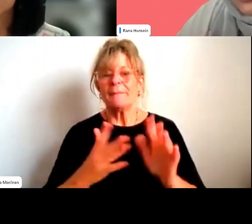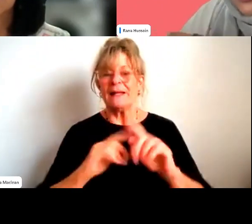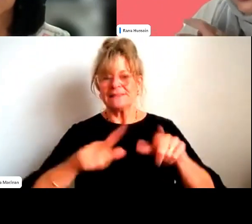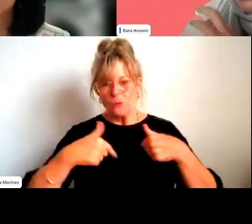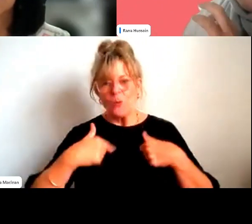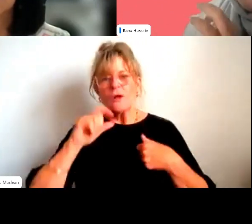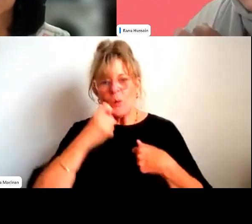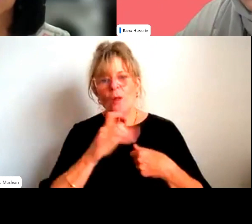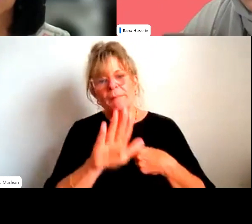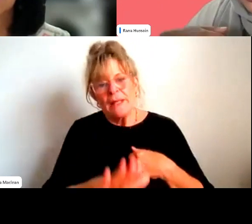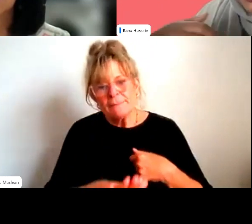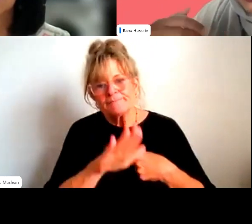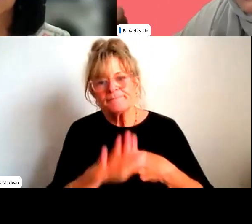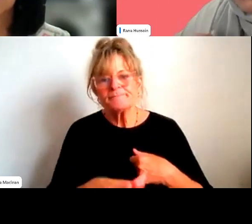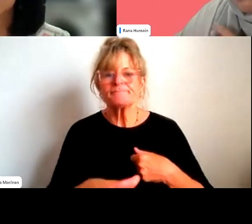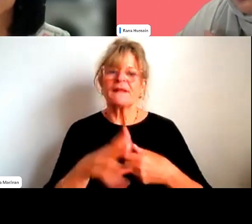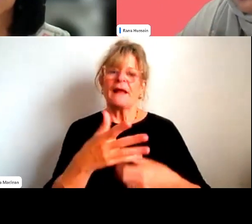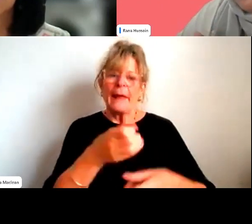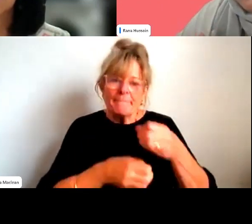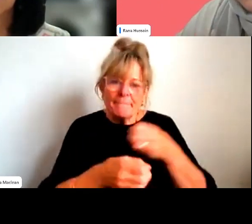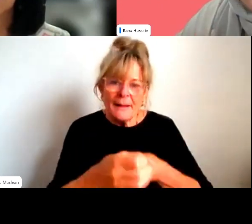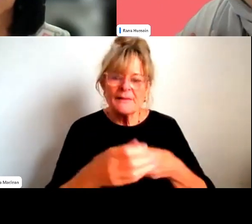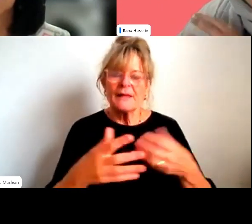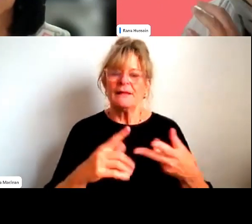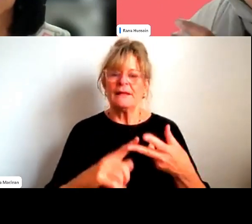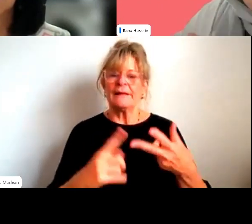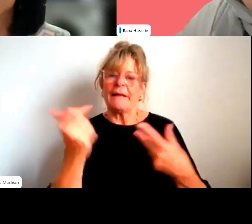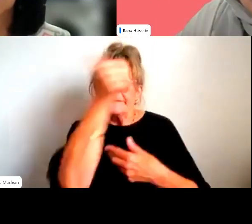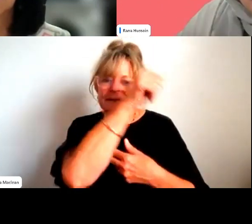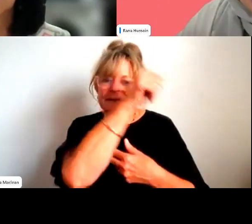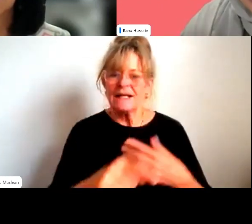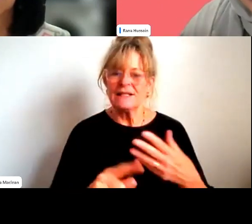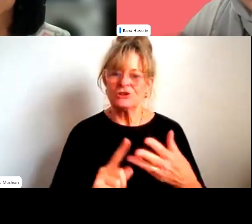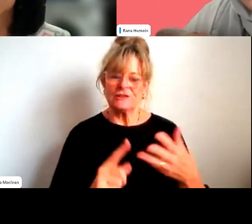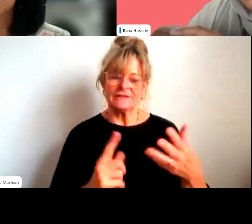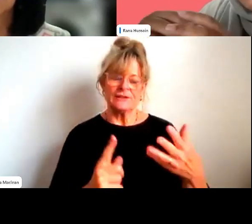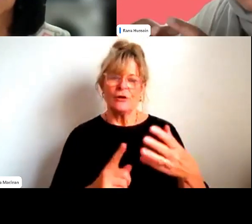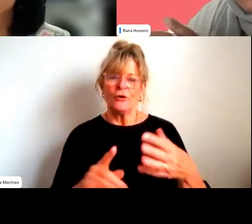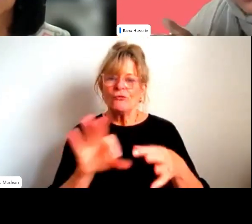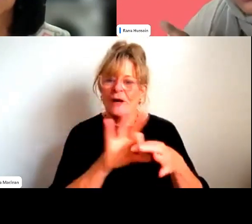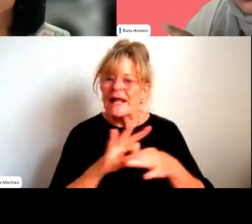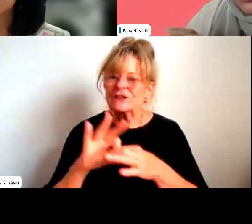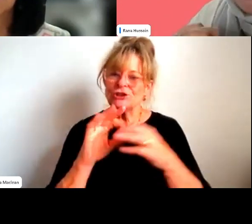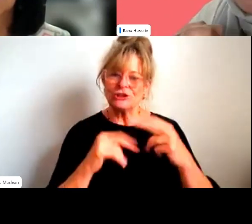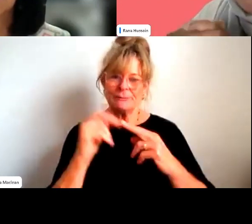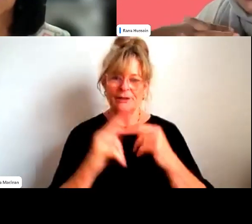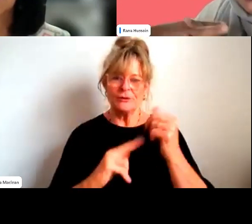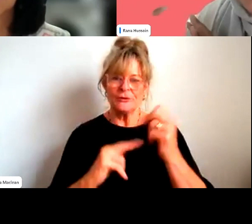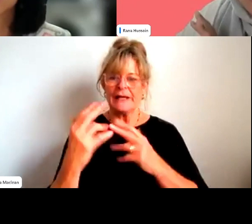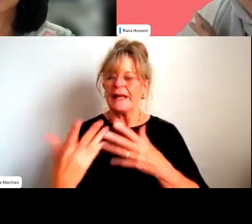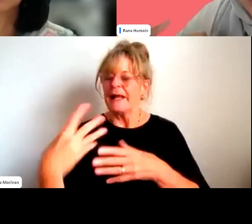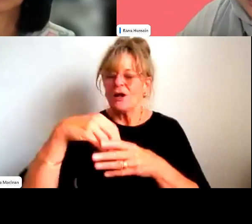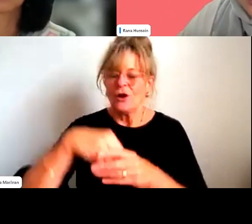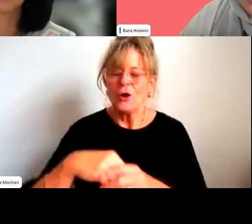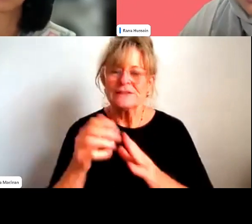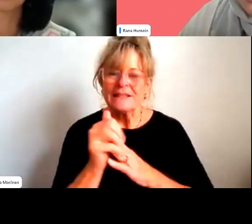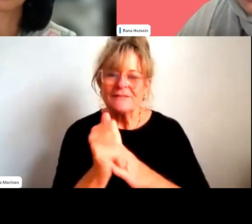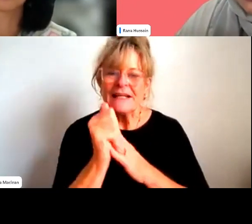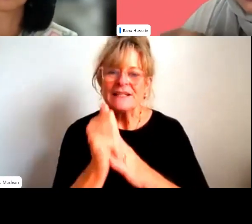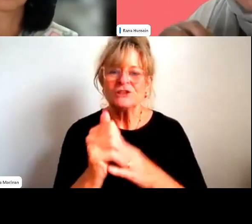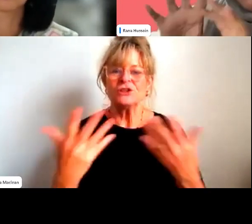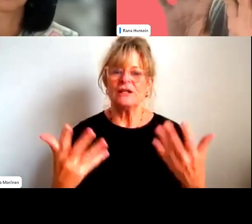inclusive leadership, intuition and insight, you know, relationship building, inclusive leadership, adaptability.